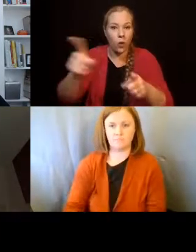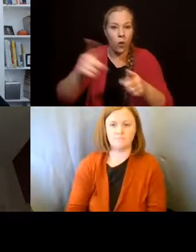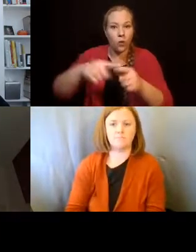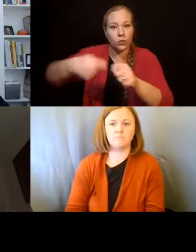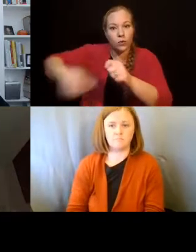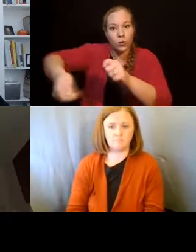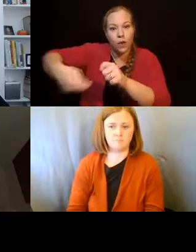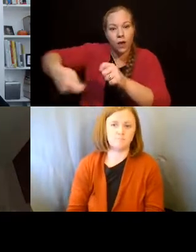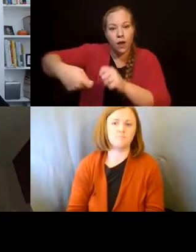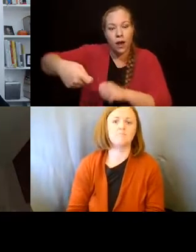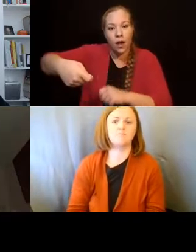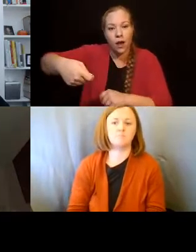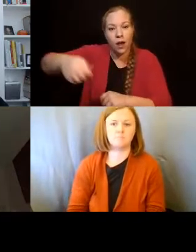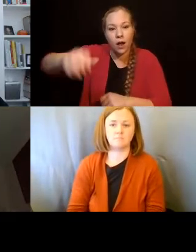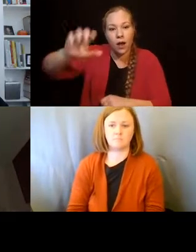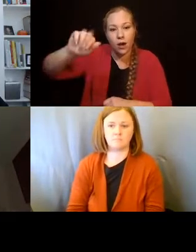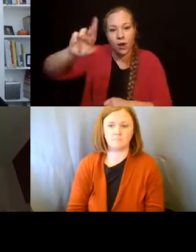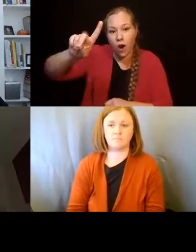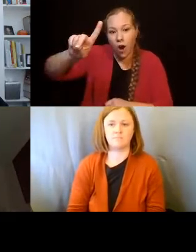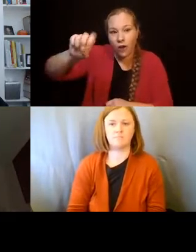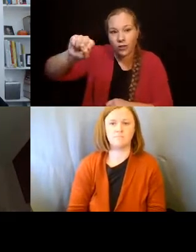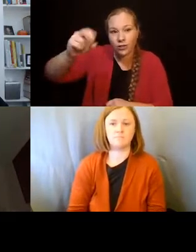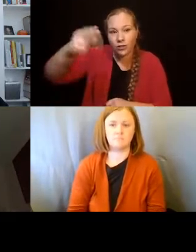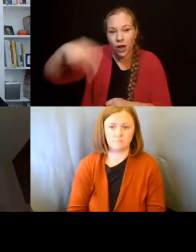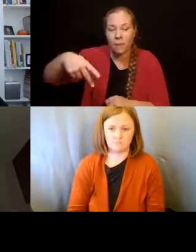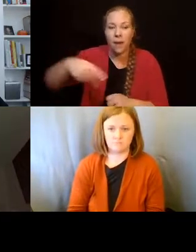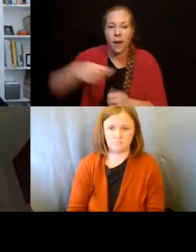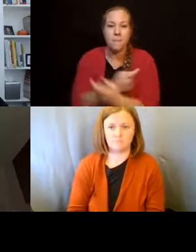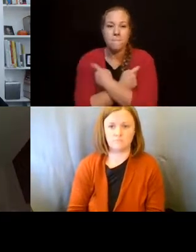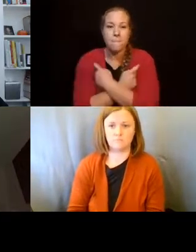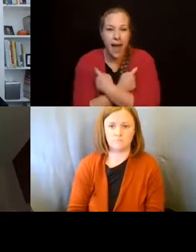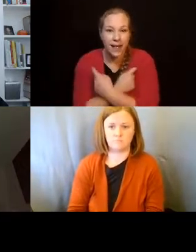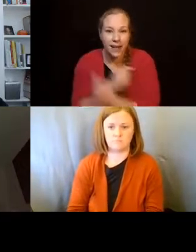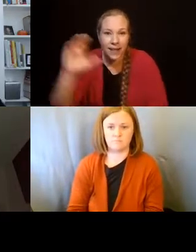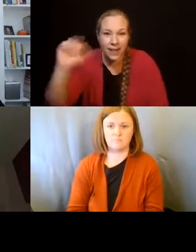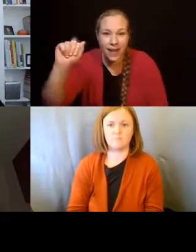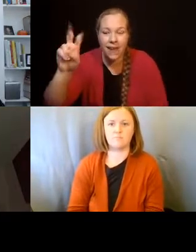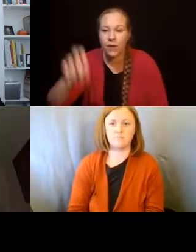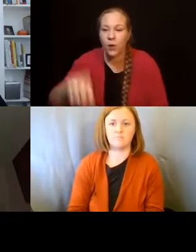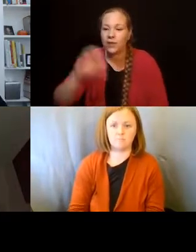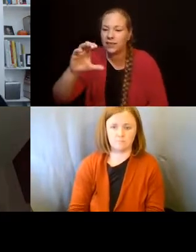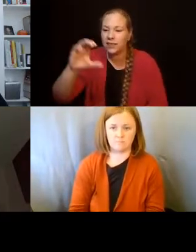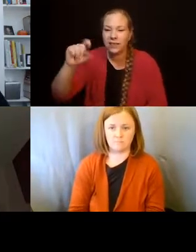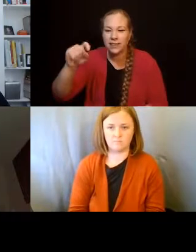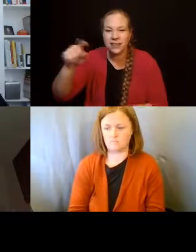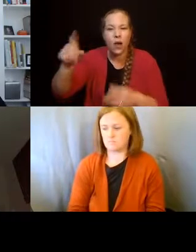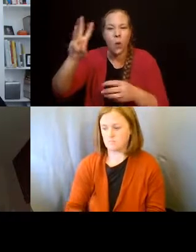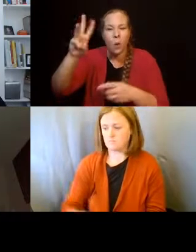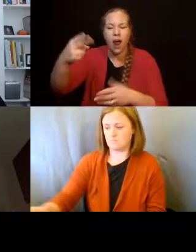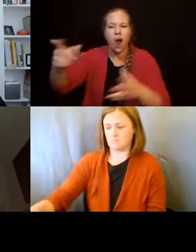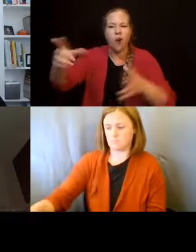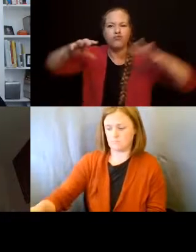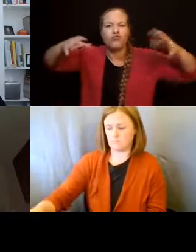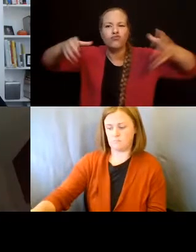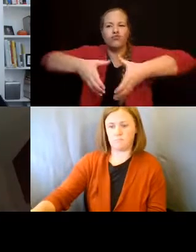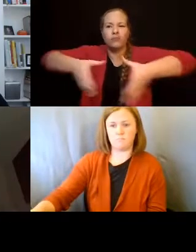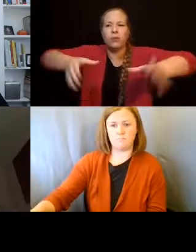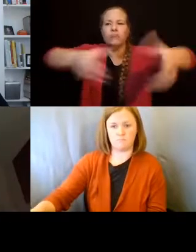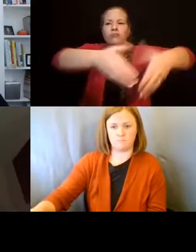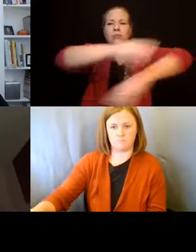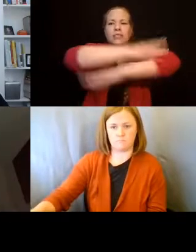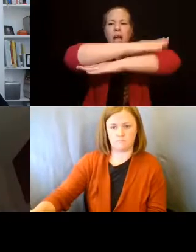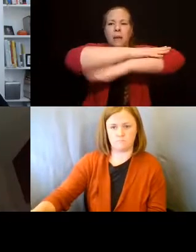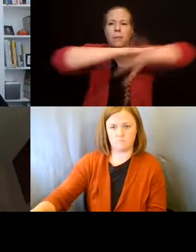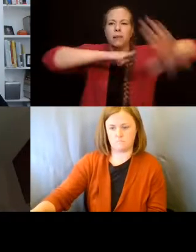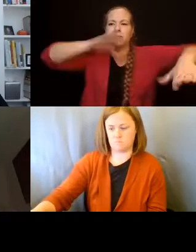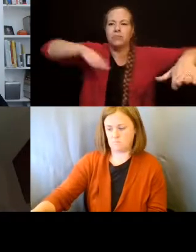the bat cave or the CCG house or something like that to connect with his friends. He plays Magic